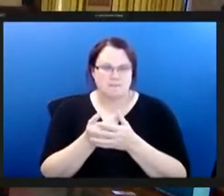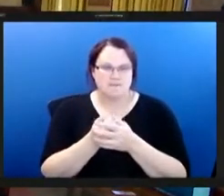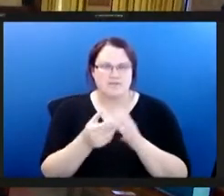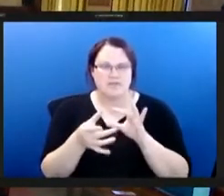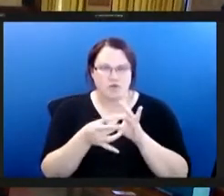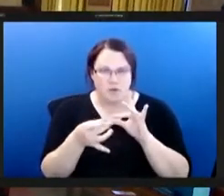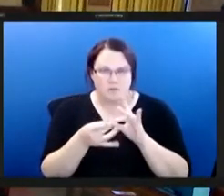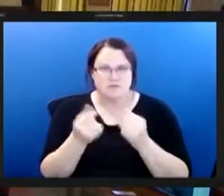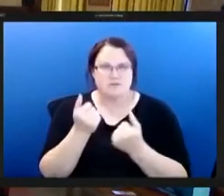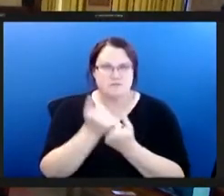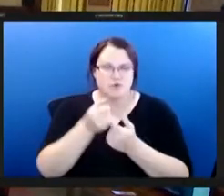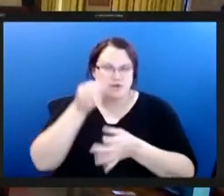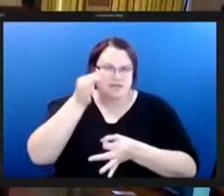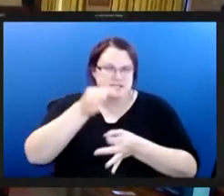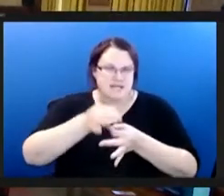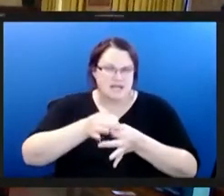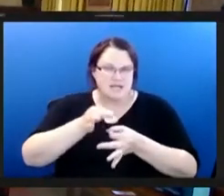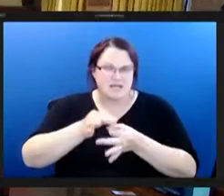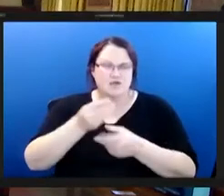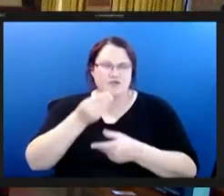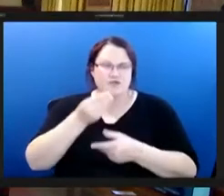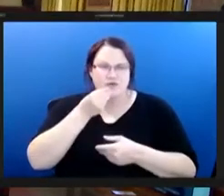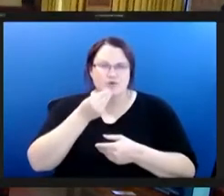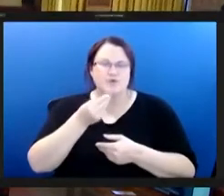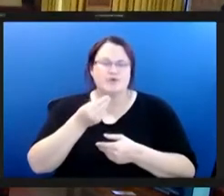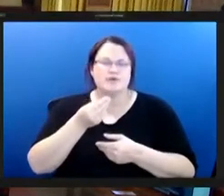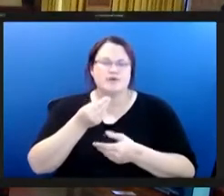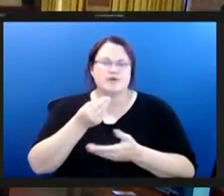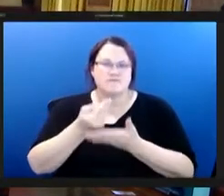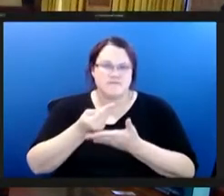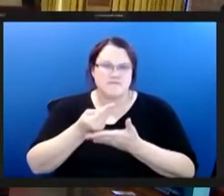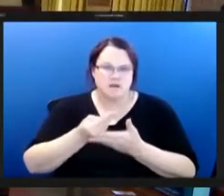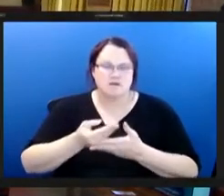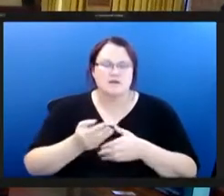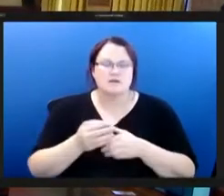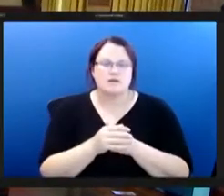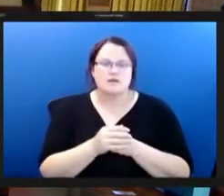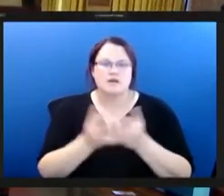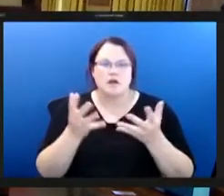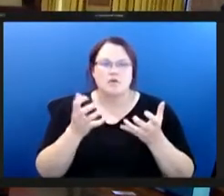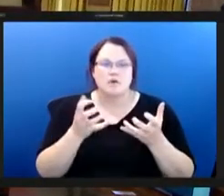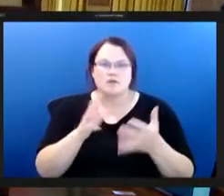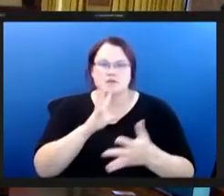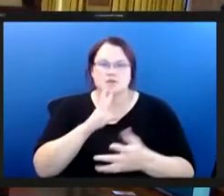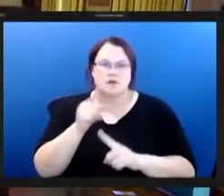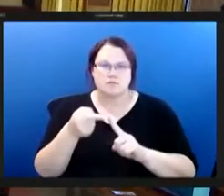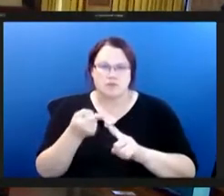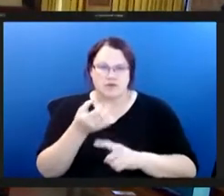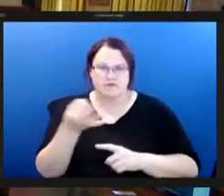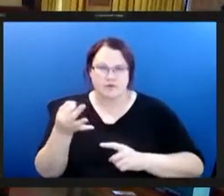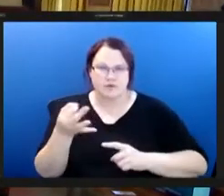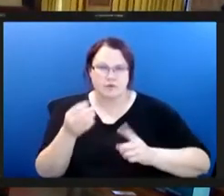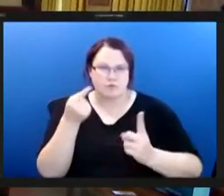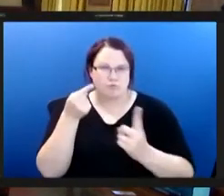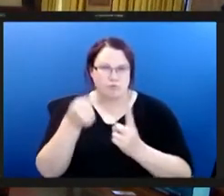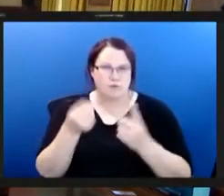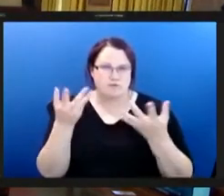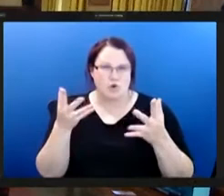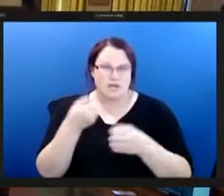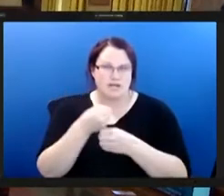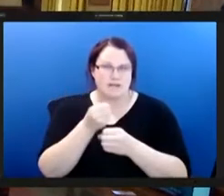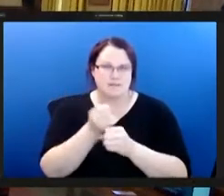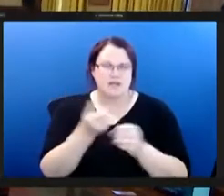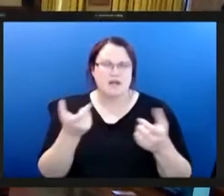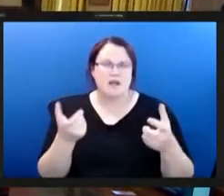support of a dedicated food justice fund fund i would like to undermine and expand upon view of the points that have already been made there's an